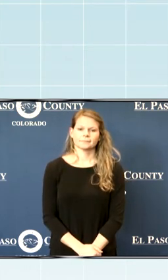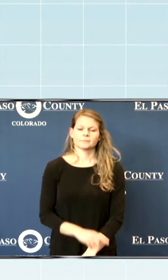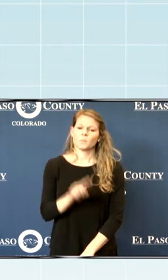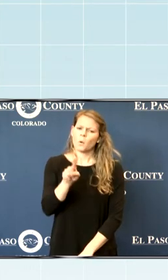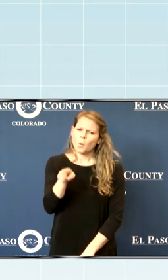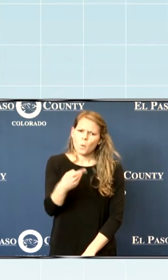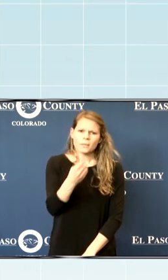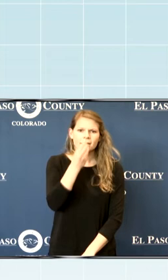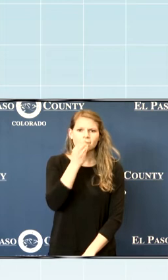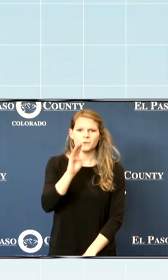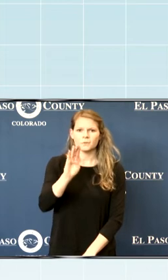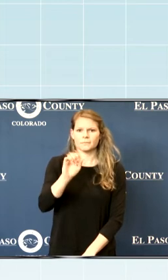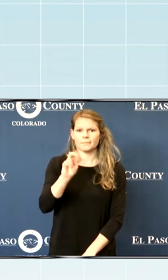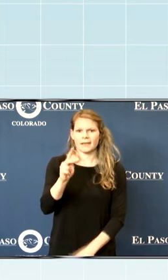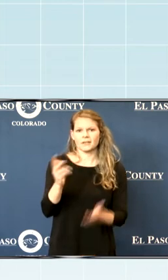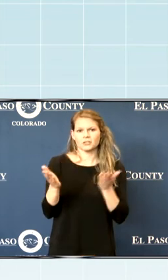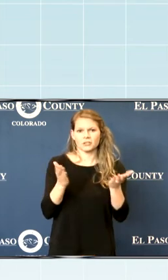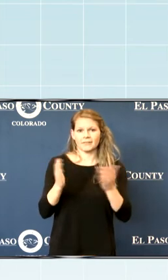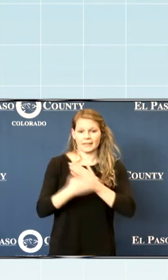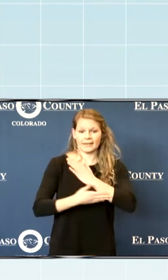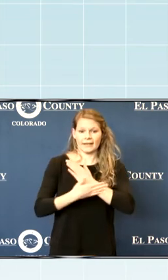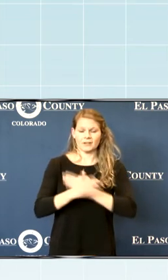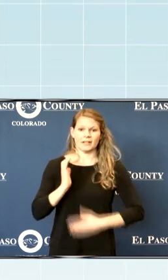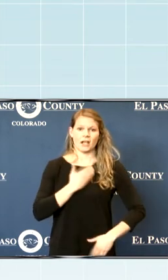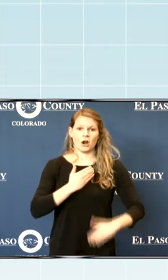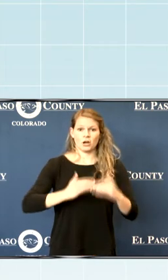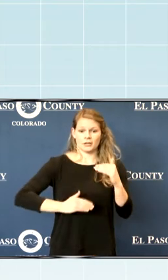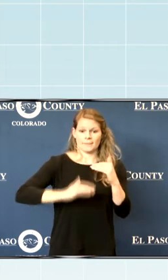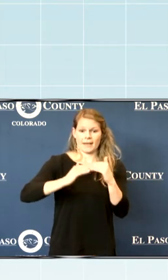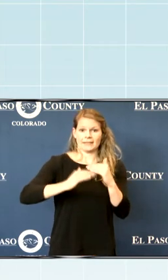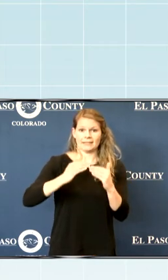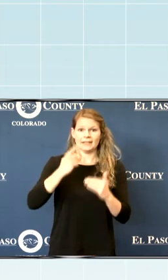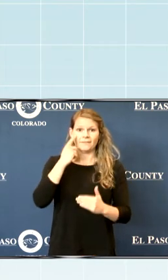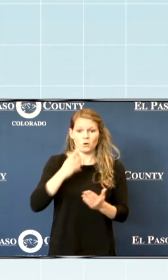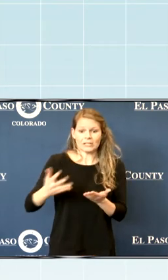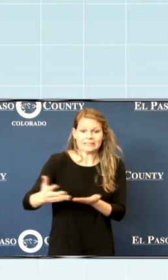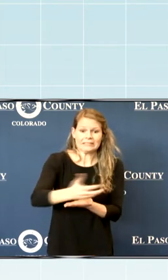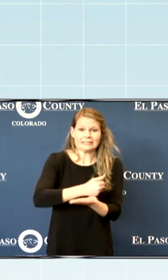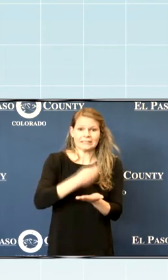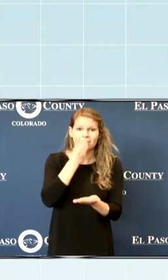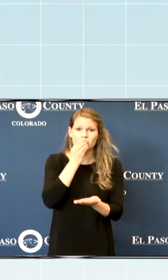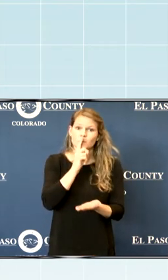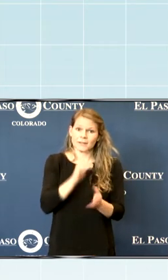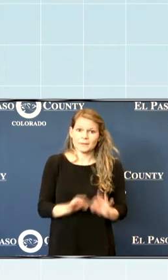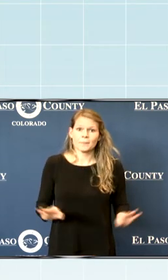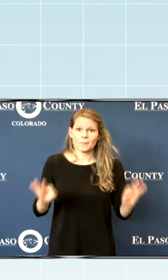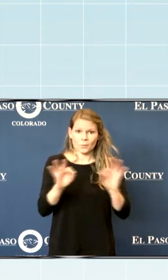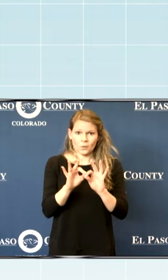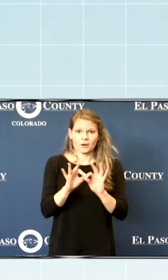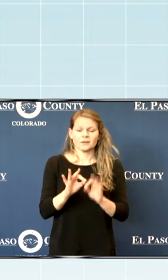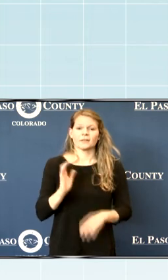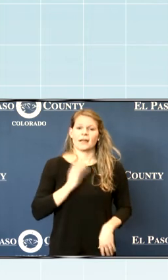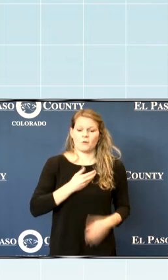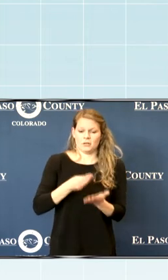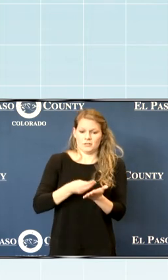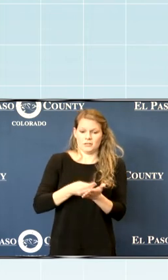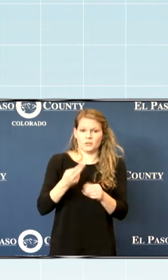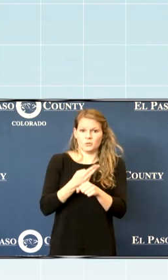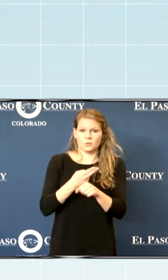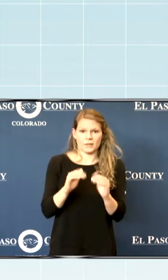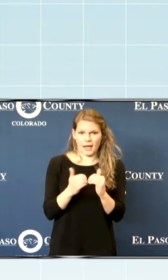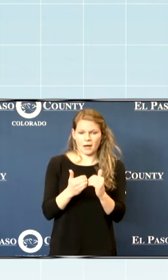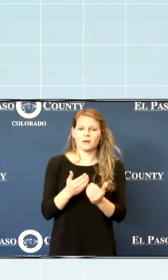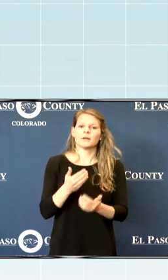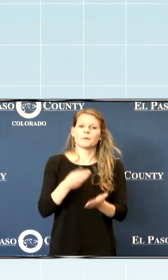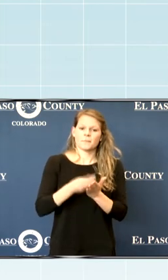food bank serving El Paso County, our capacity to acquire food is critical. ARPA funds will be used to purchase food that will